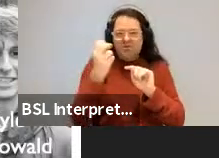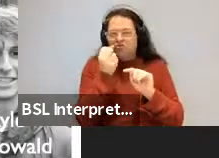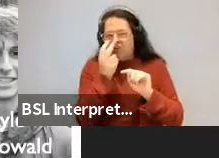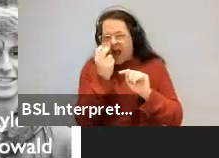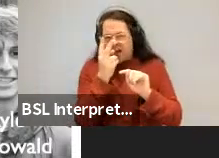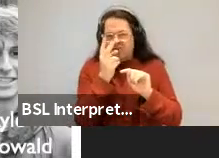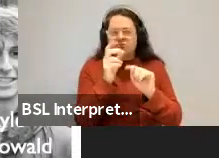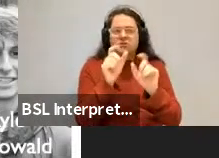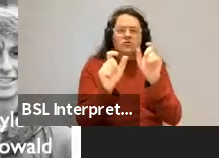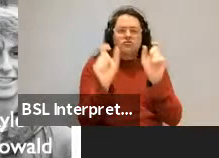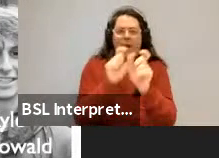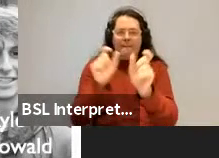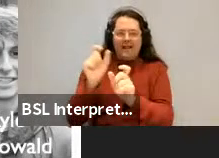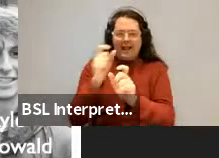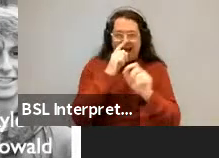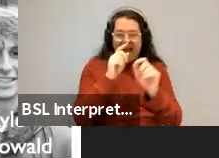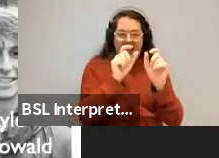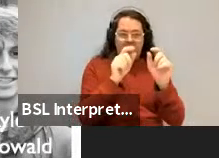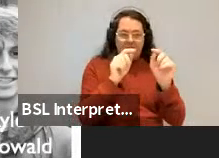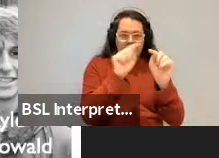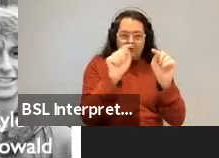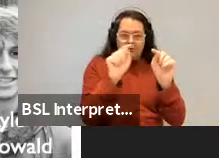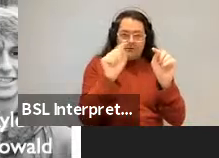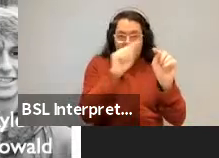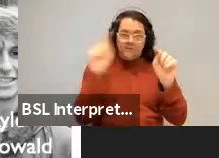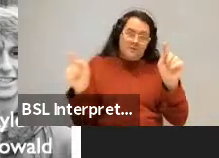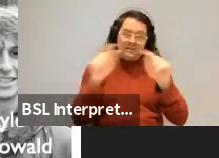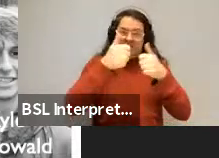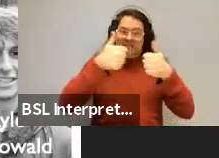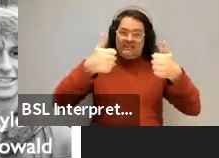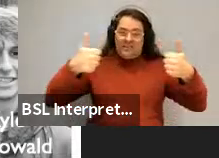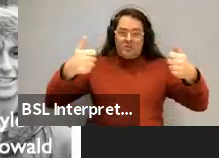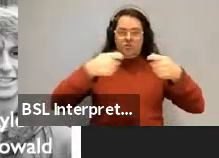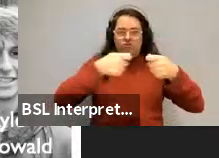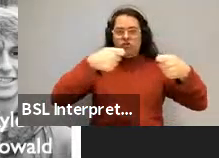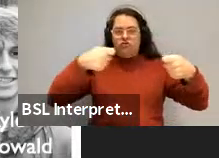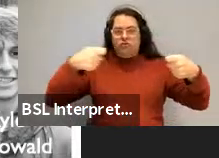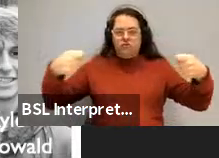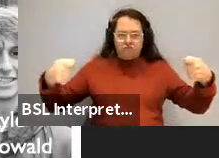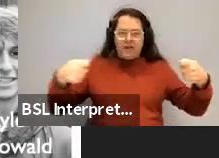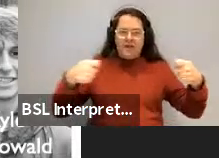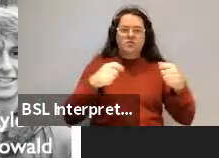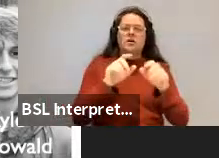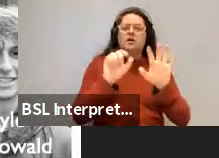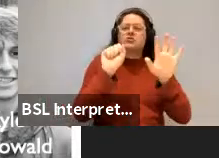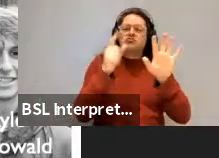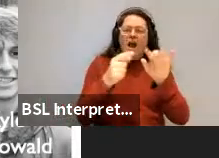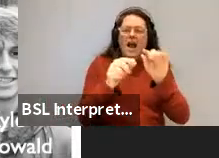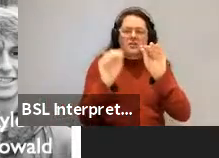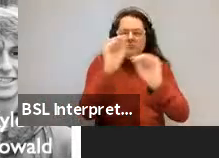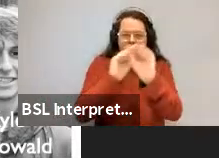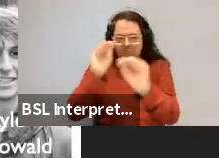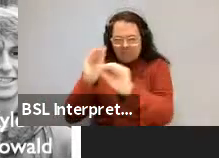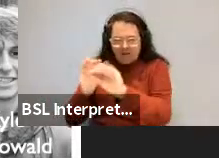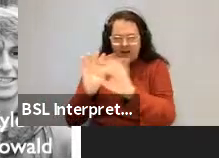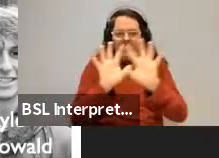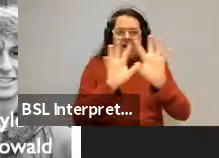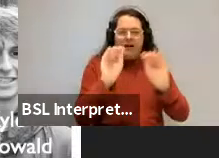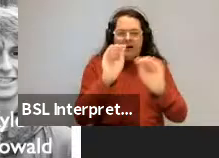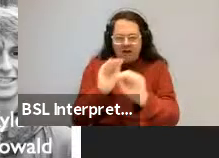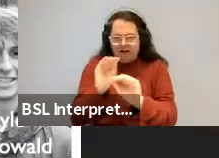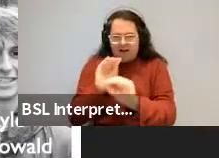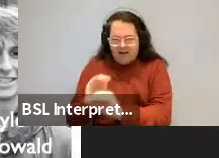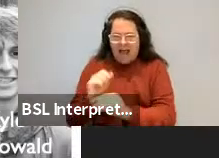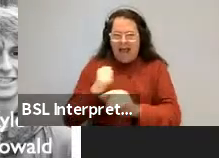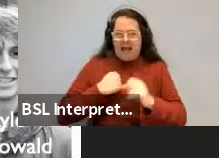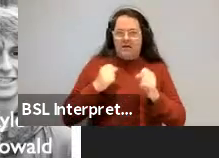and then go down the tree, go down the dependency structure, and do that now for trash, scramble all those things in some arbitrary order, and do it all the way down